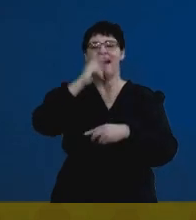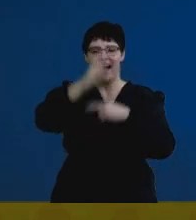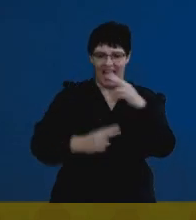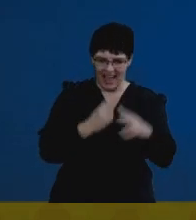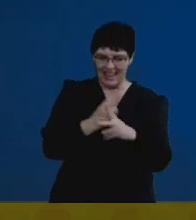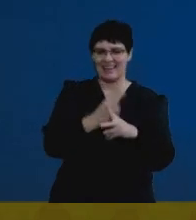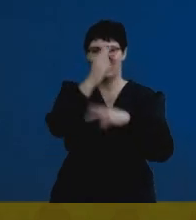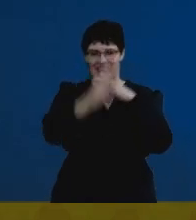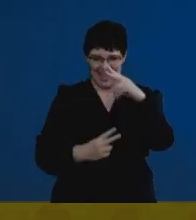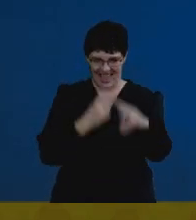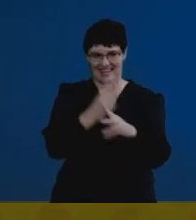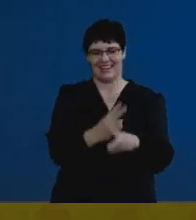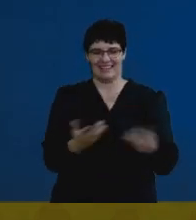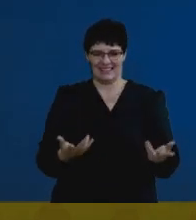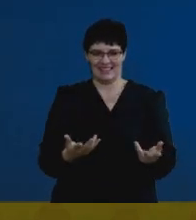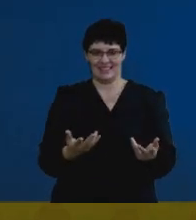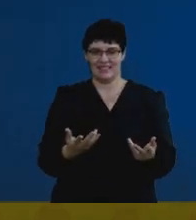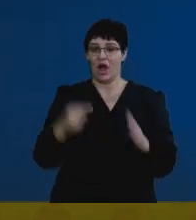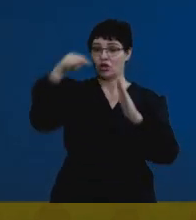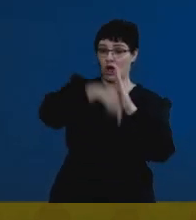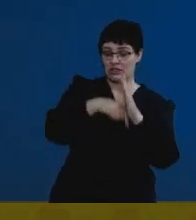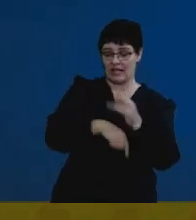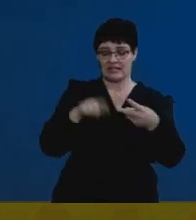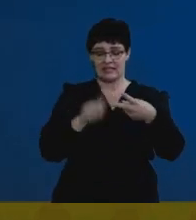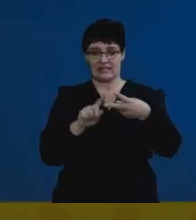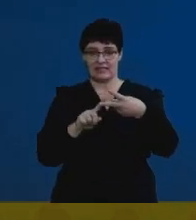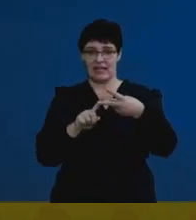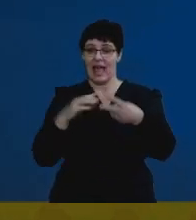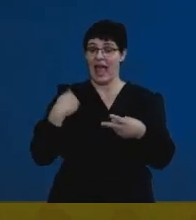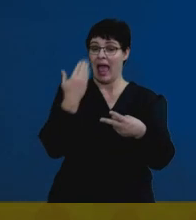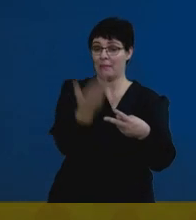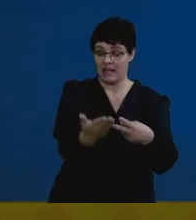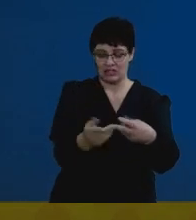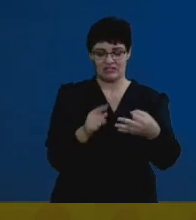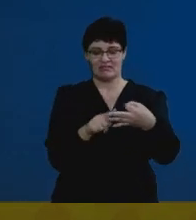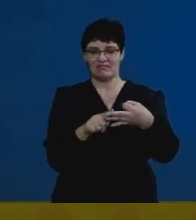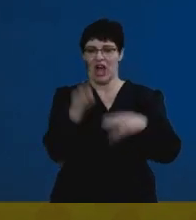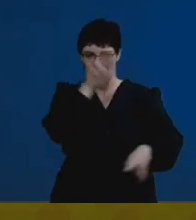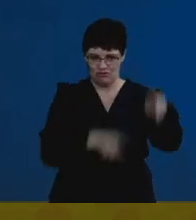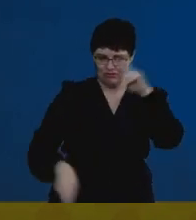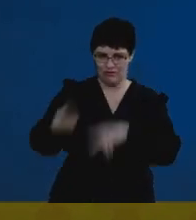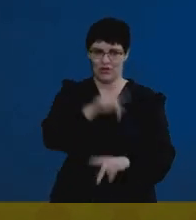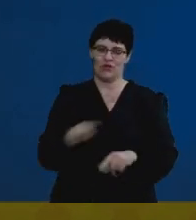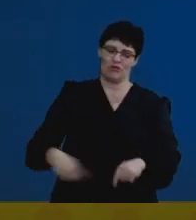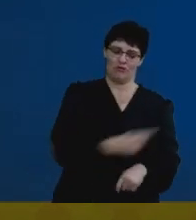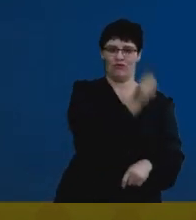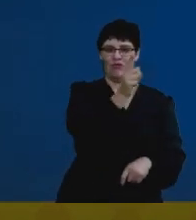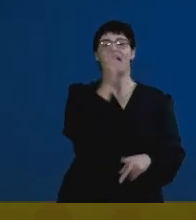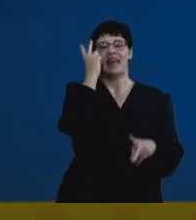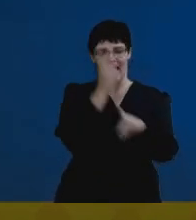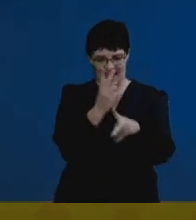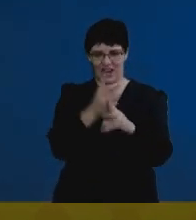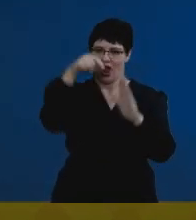content, application, review, and you get back to that. And if you start doing this